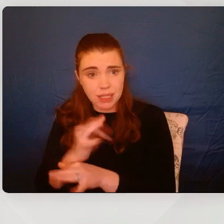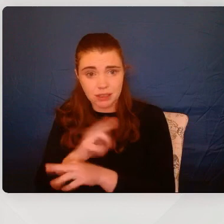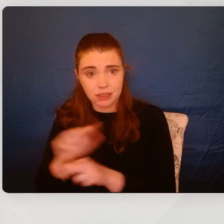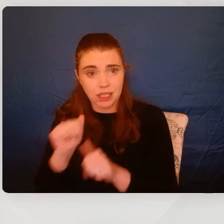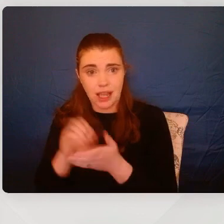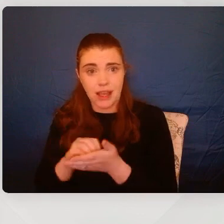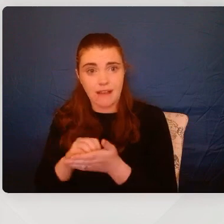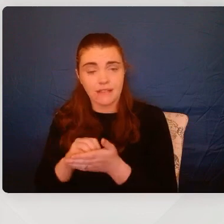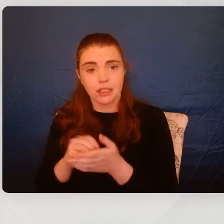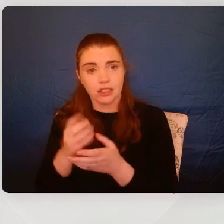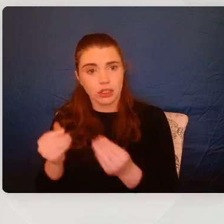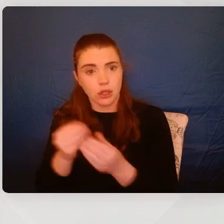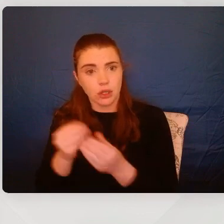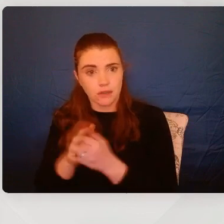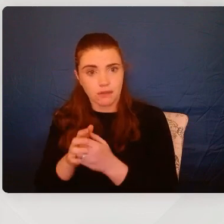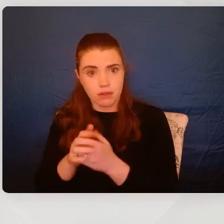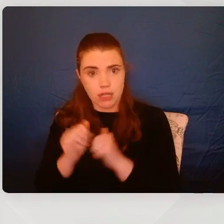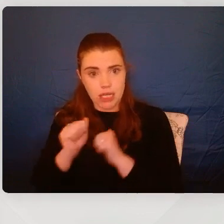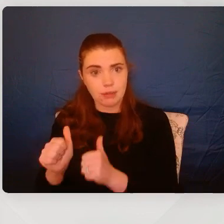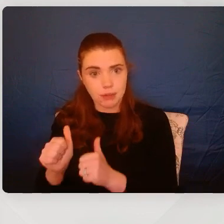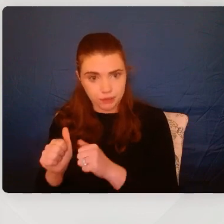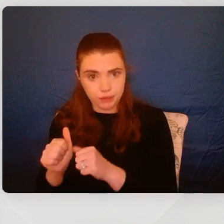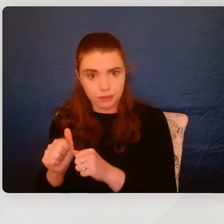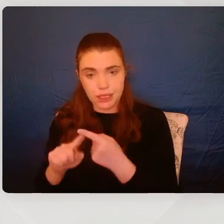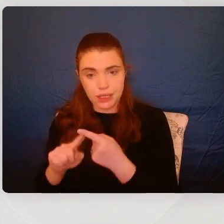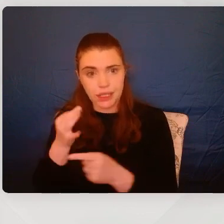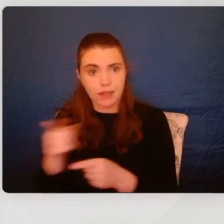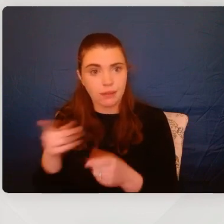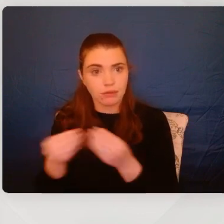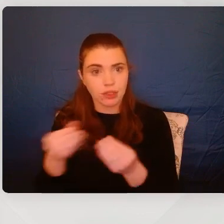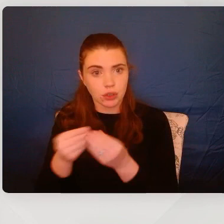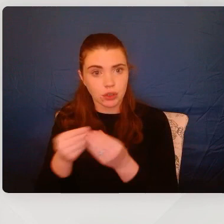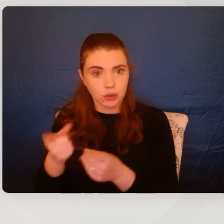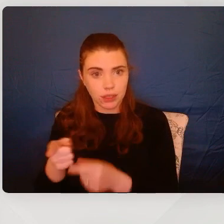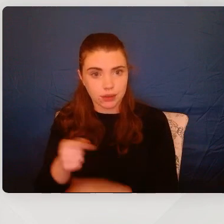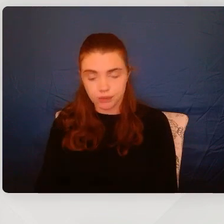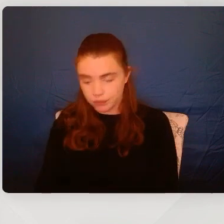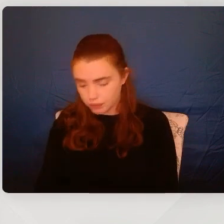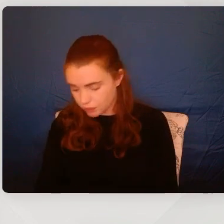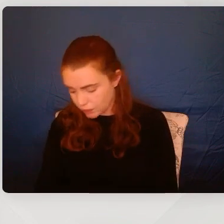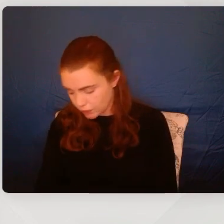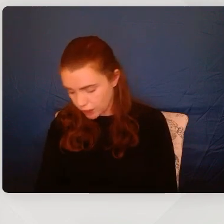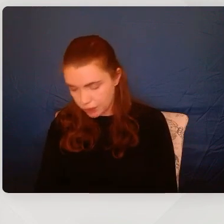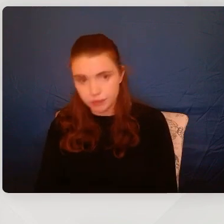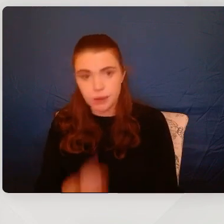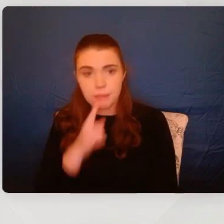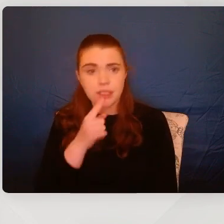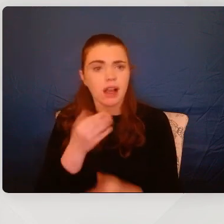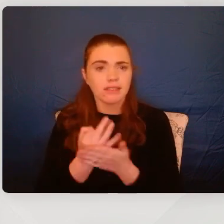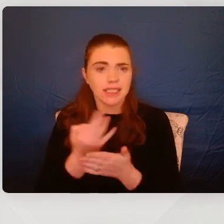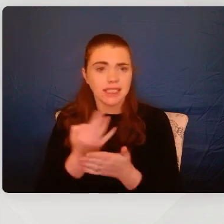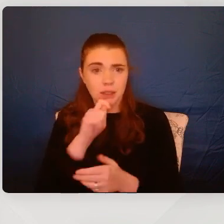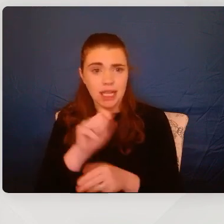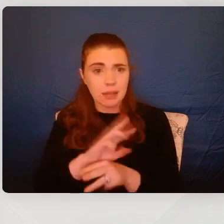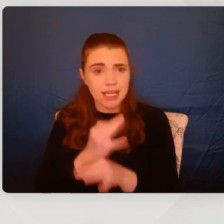needed and they need extra support to be given to them to be able to do it. But parents often when we might suggest to say they get very fearful and